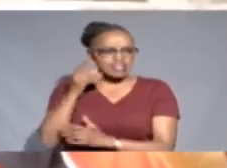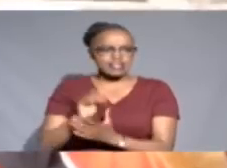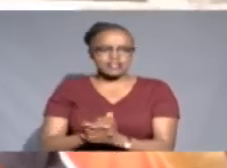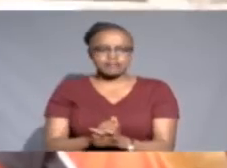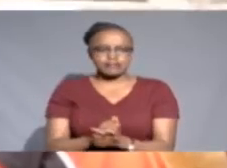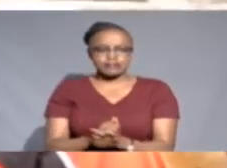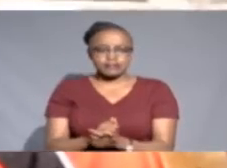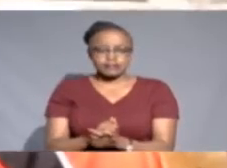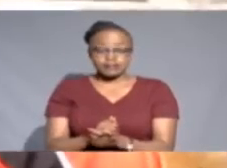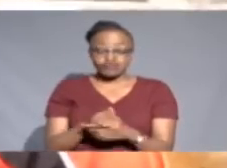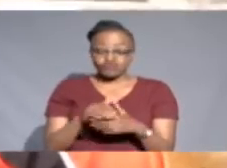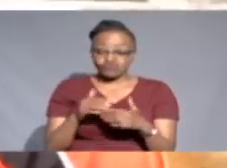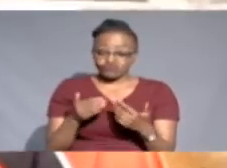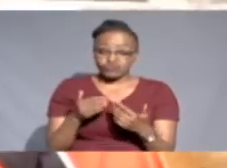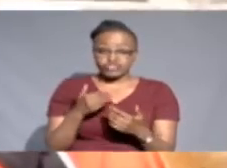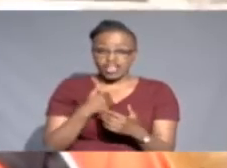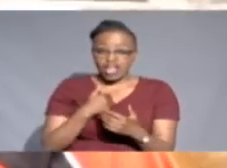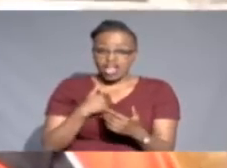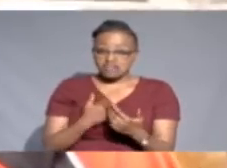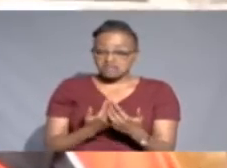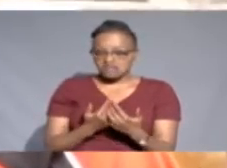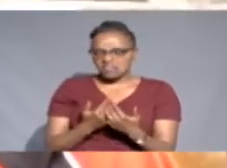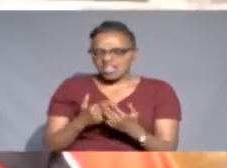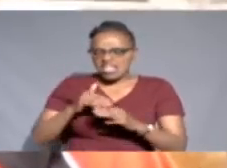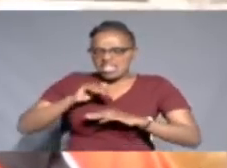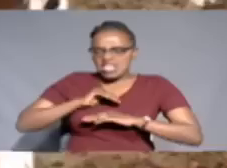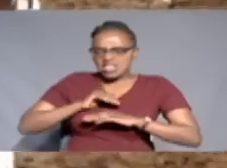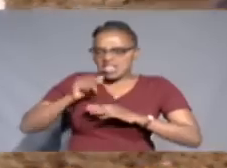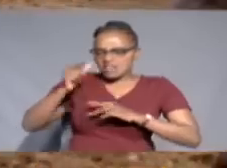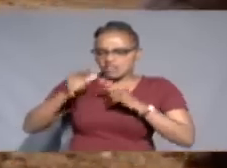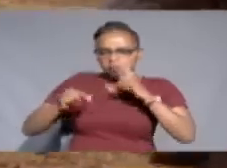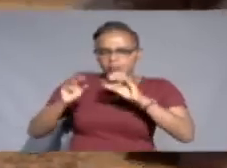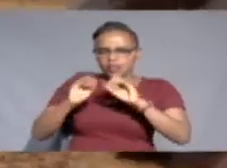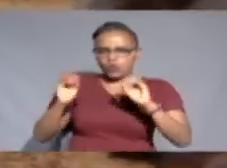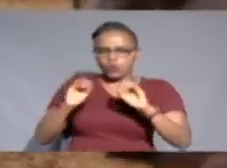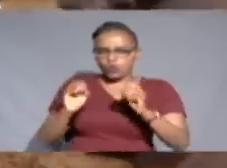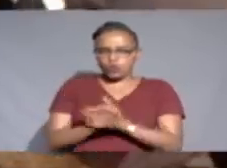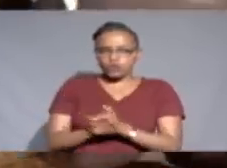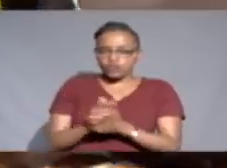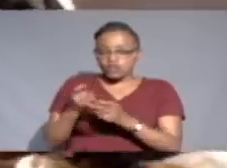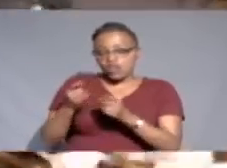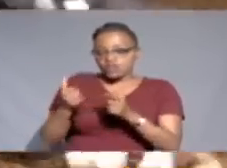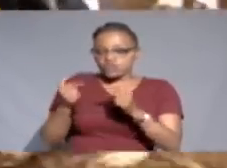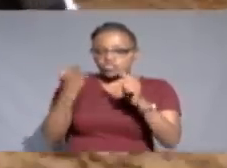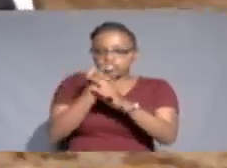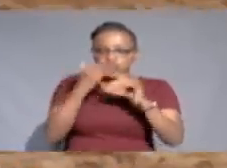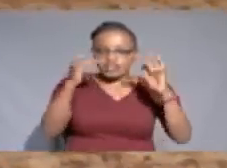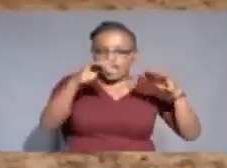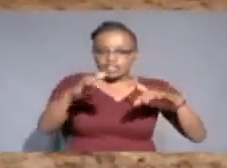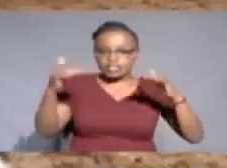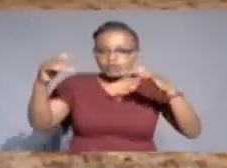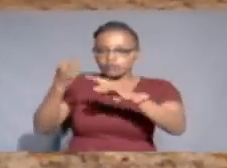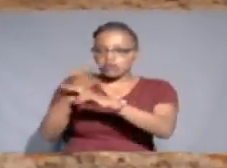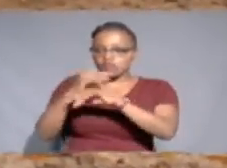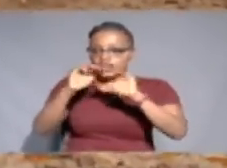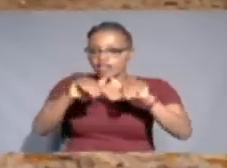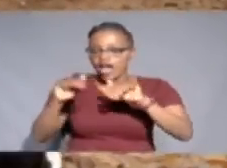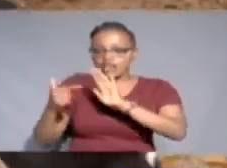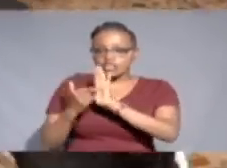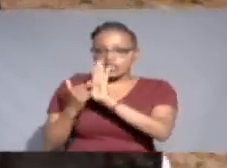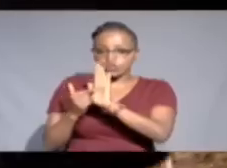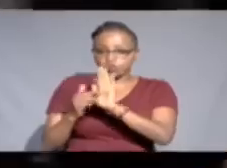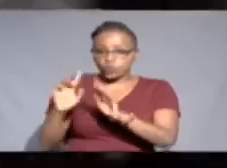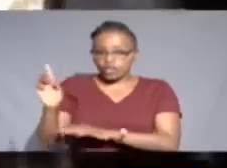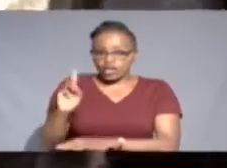So there is somehow a shortage of milk. Thanks to a couple of seminars in different agricultural shows in